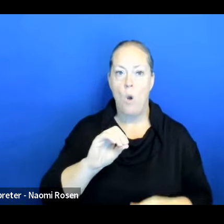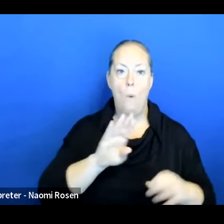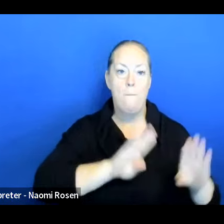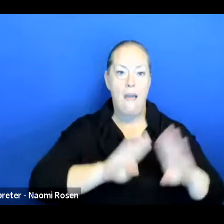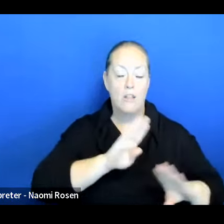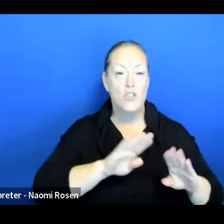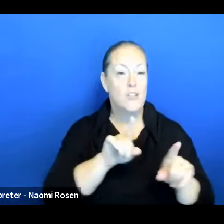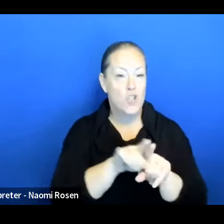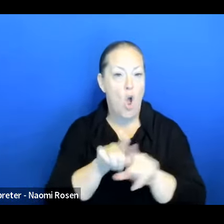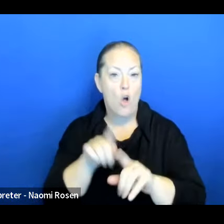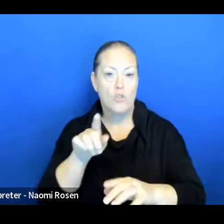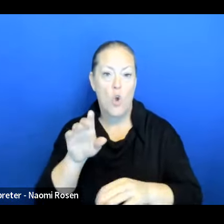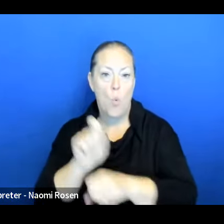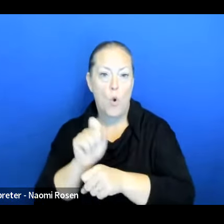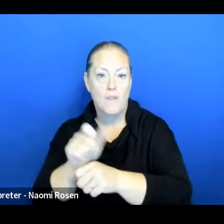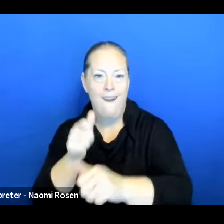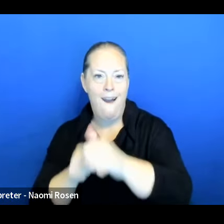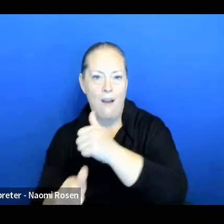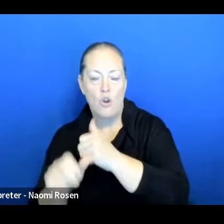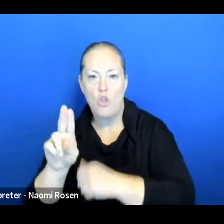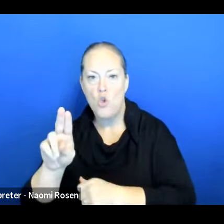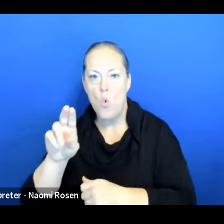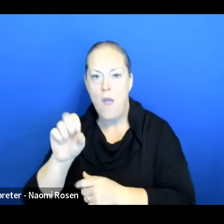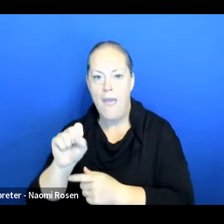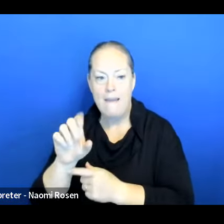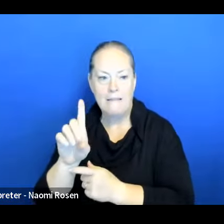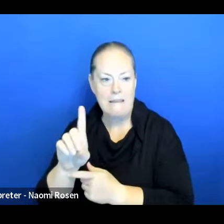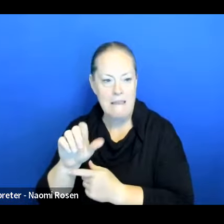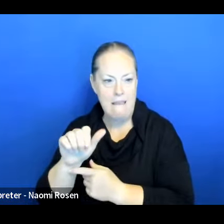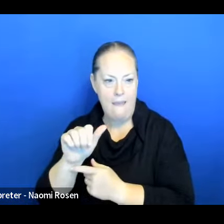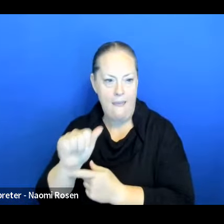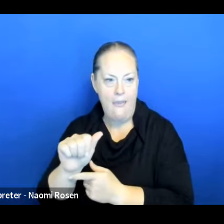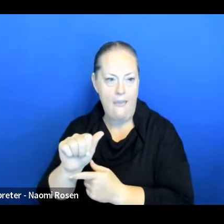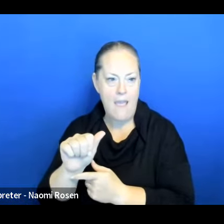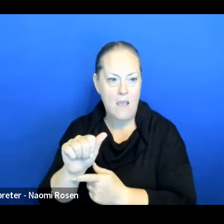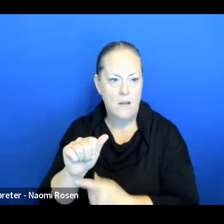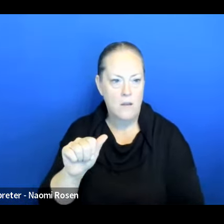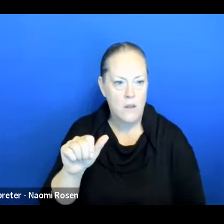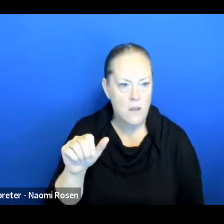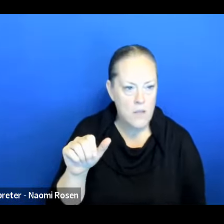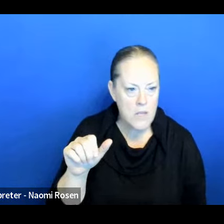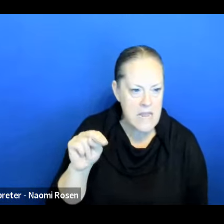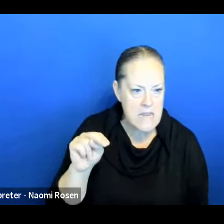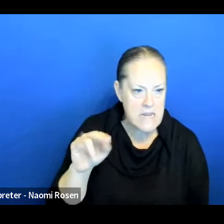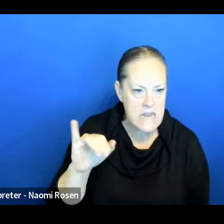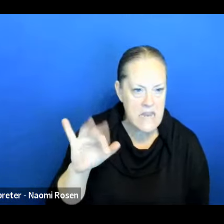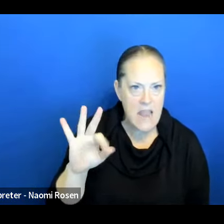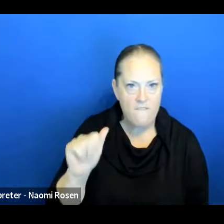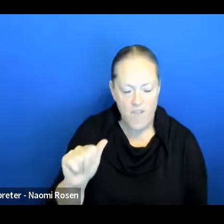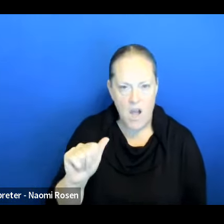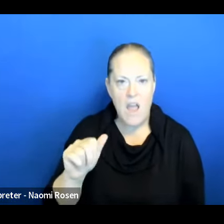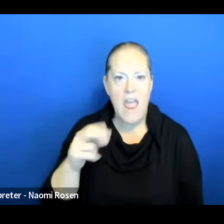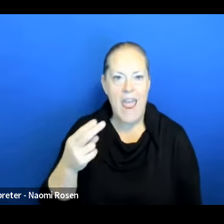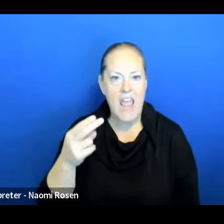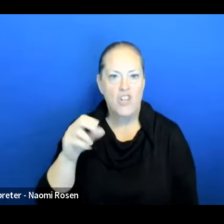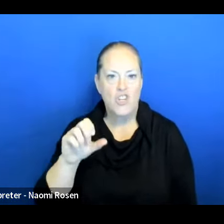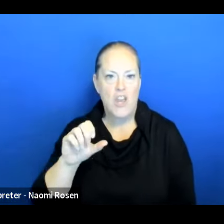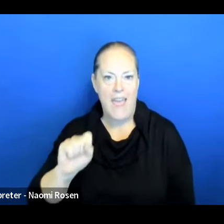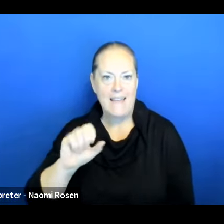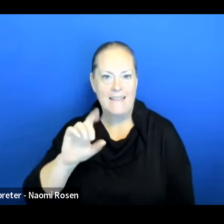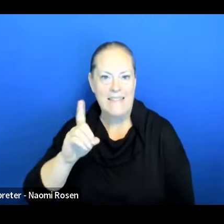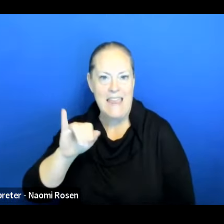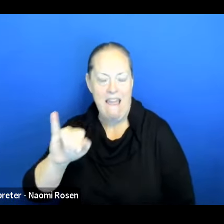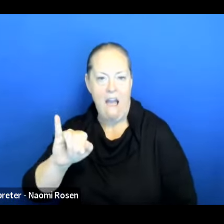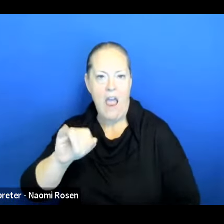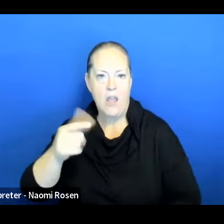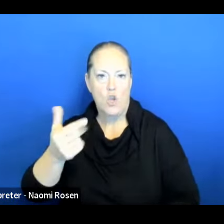assistant under a USDA NIFA HSI BIO grant. Her research proposal is titled